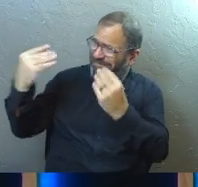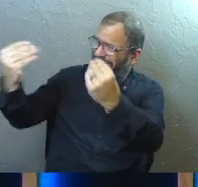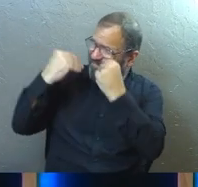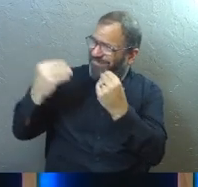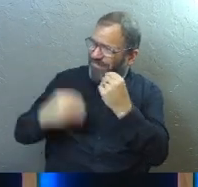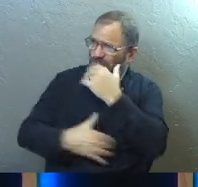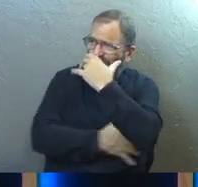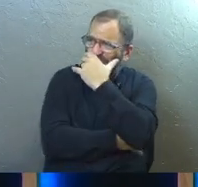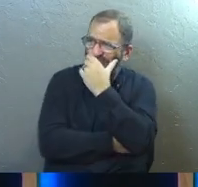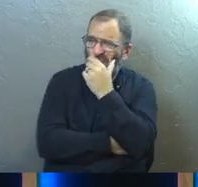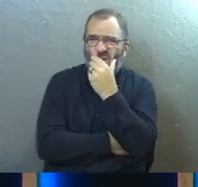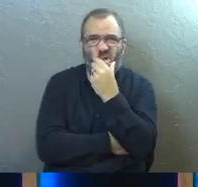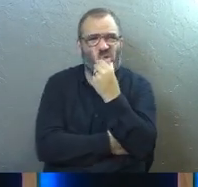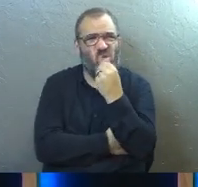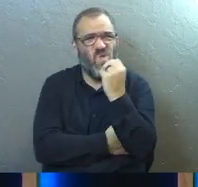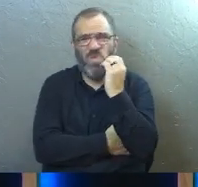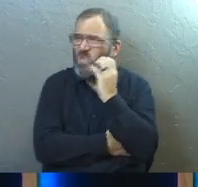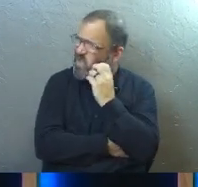Hmm.